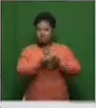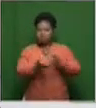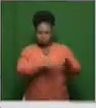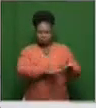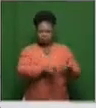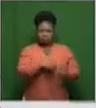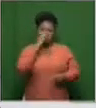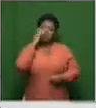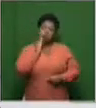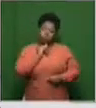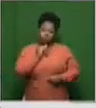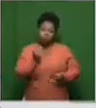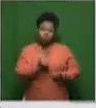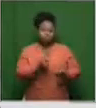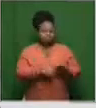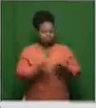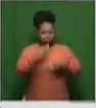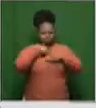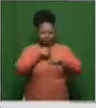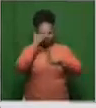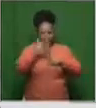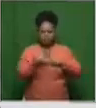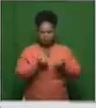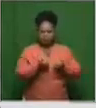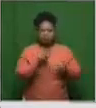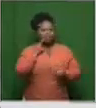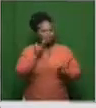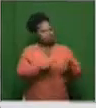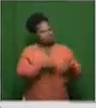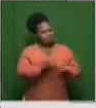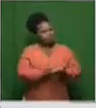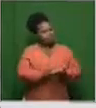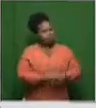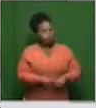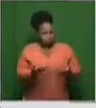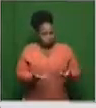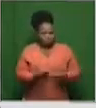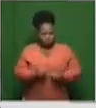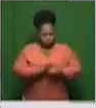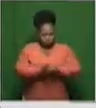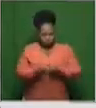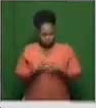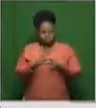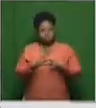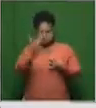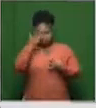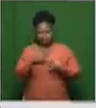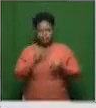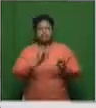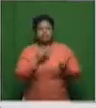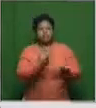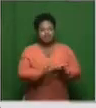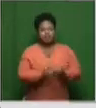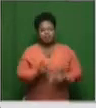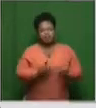if you have comorbidities, we know that it's capable of making people very sick. But what it's also capable of doing is what you've just described, and